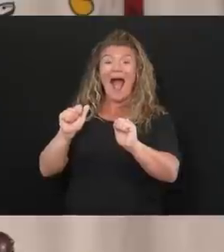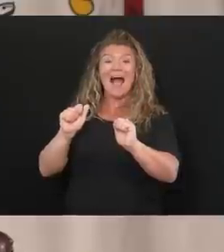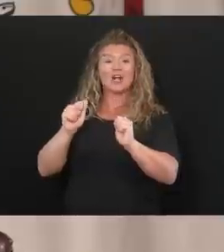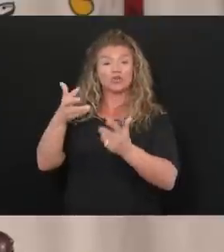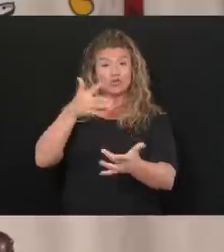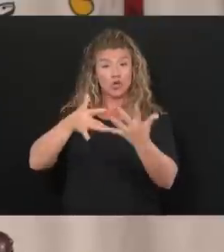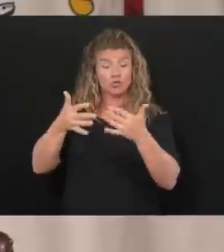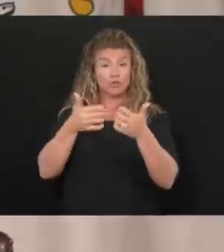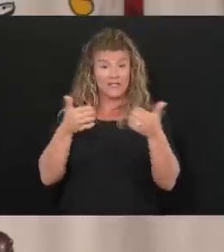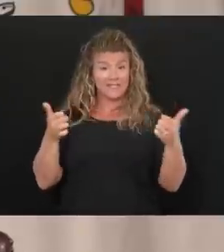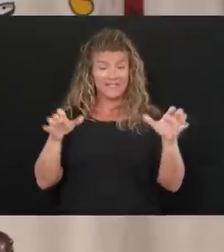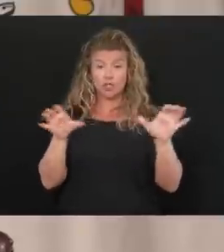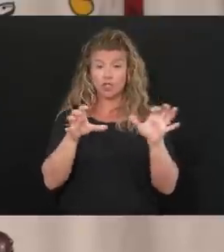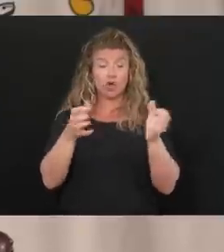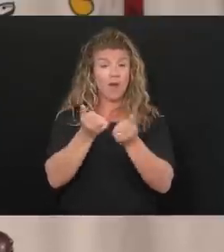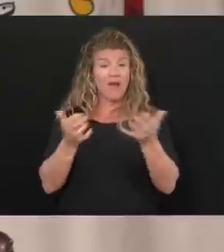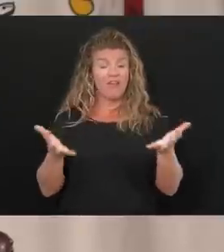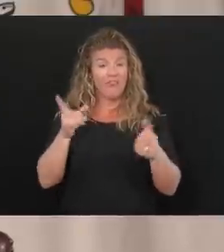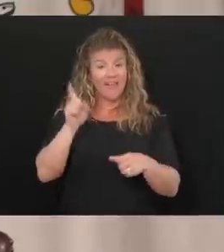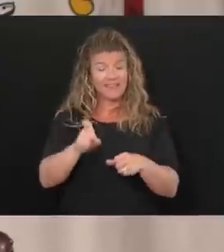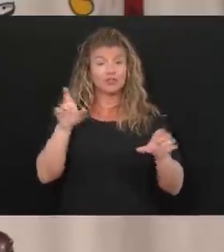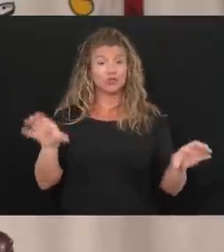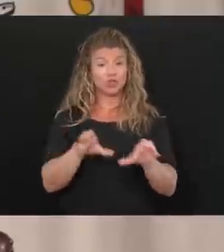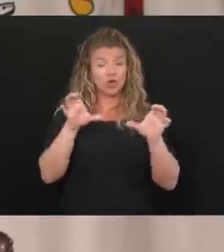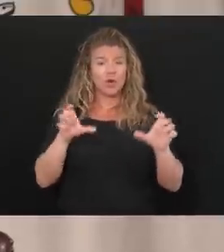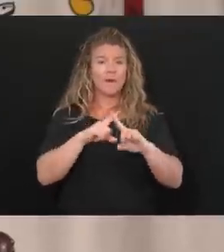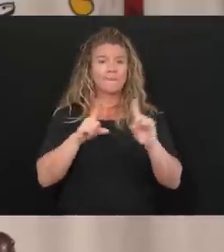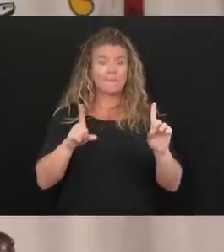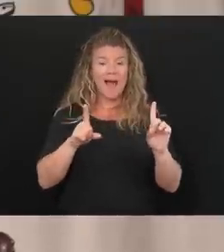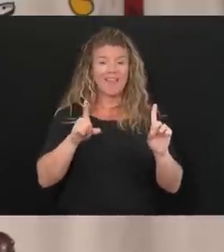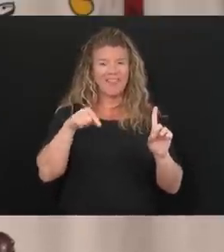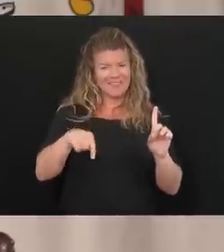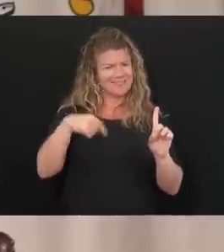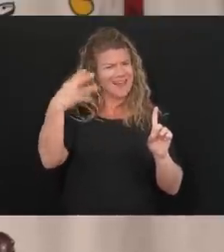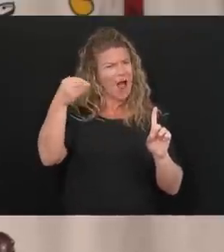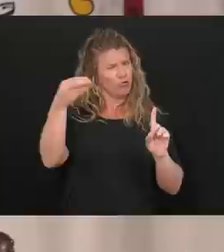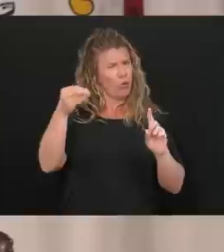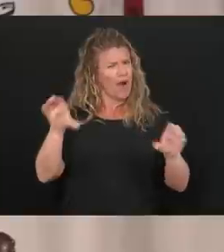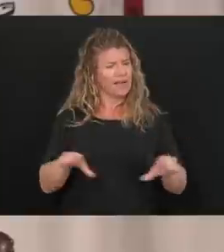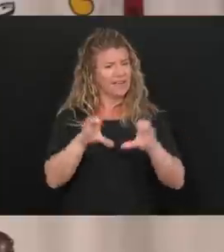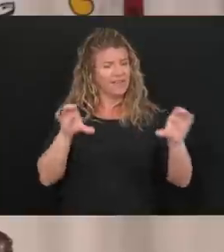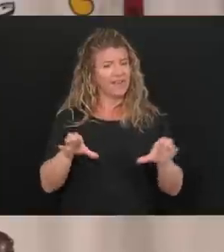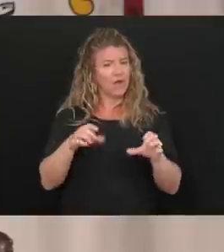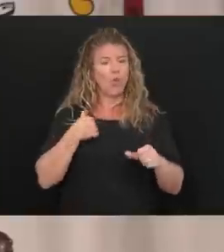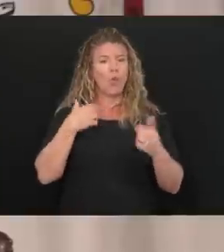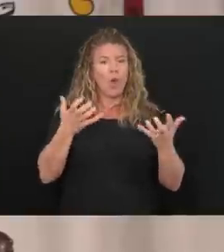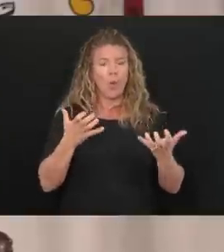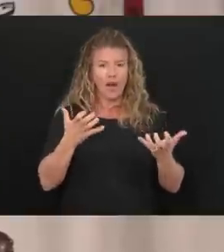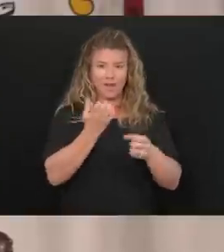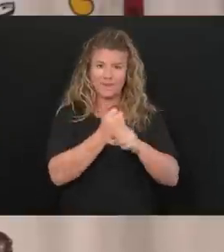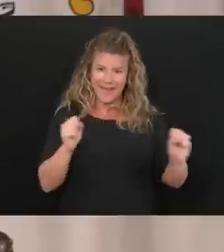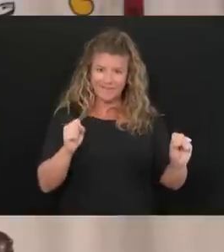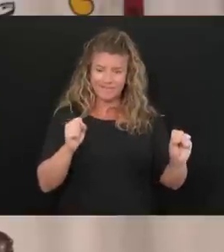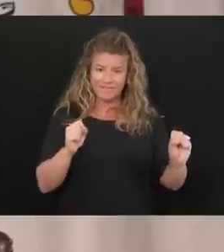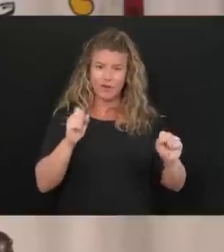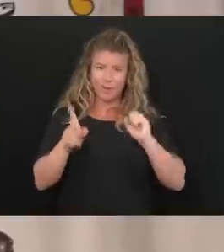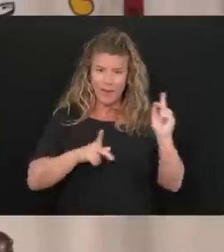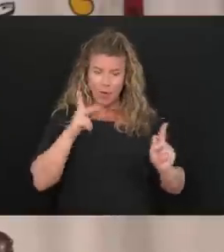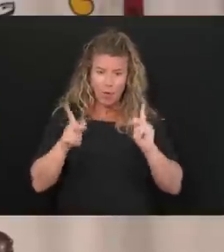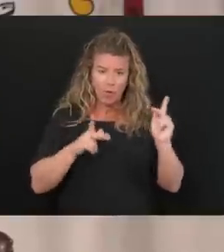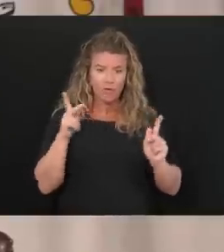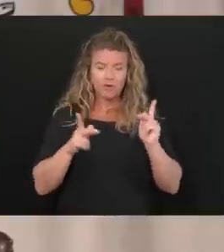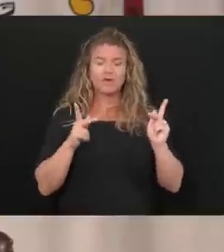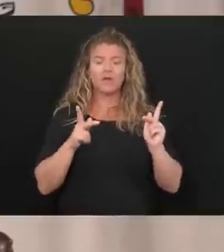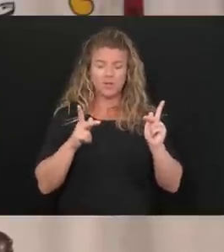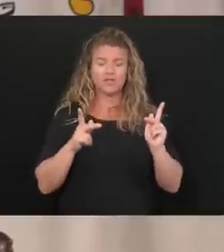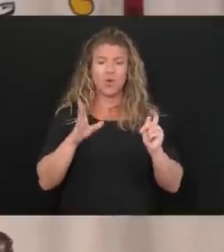social distance and do all the things that they need to do. But this is an outdoor activity, and we absolutely want it to be safe and safe in every